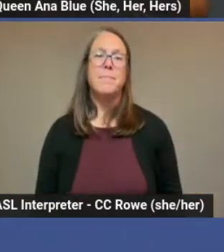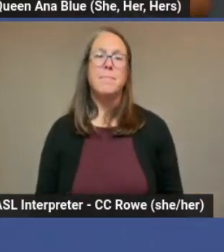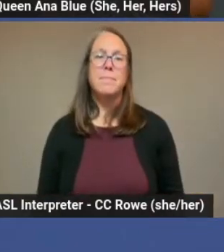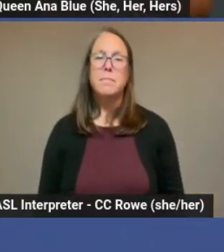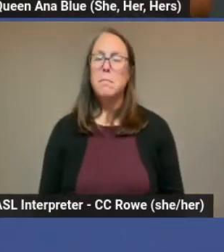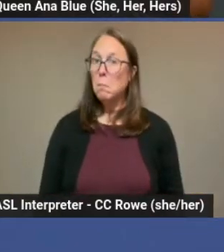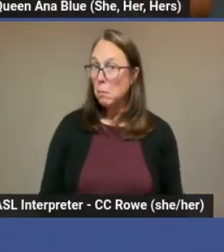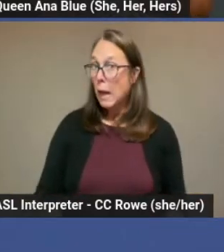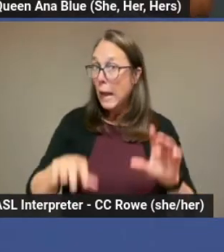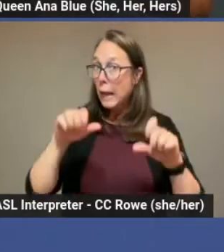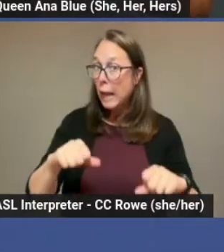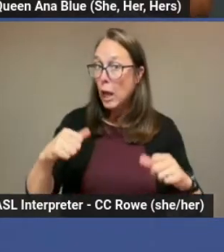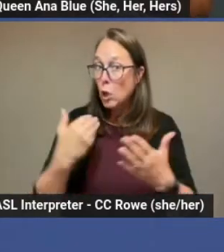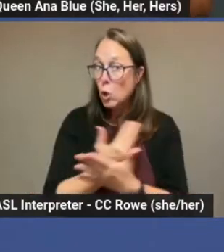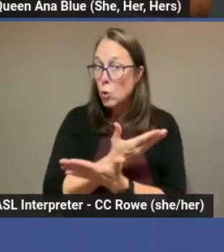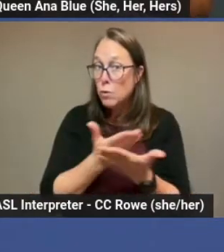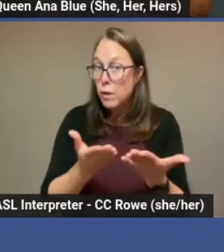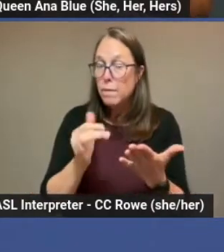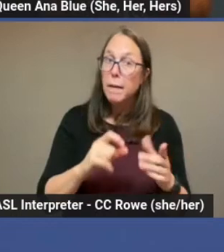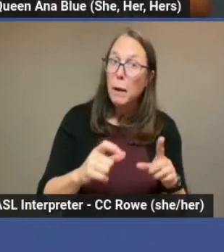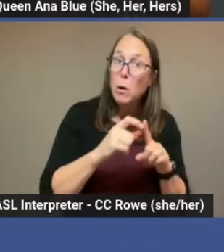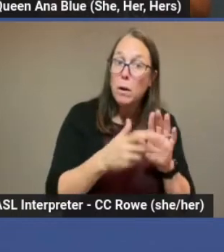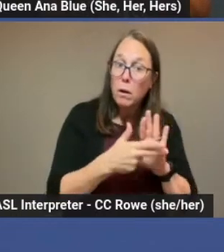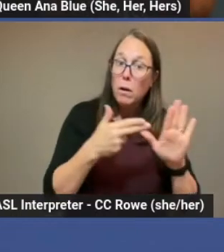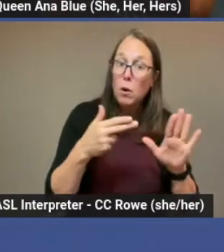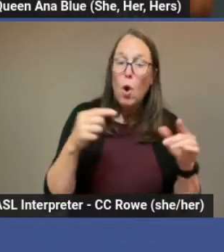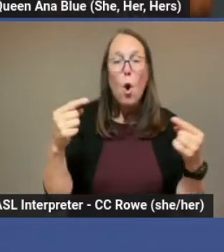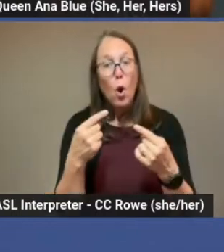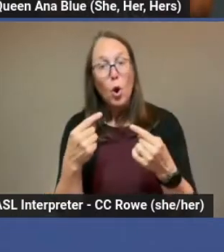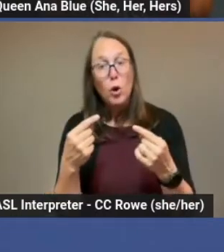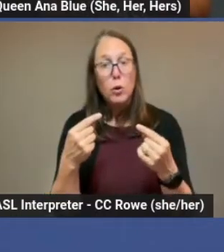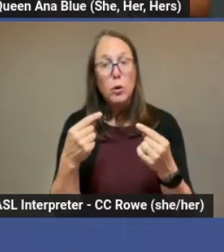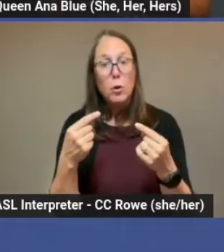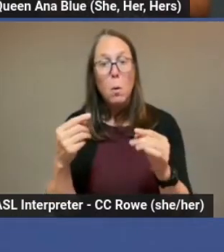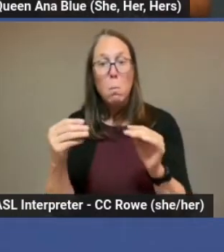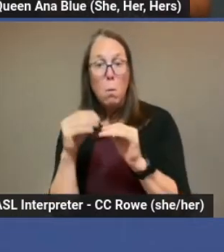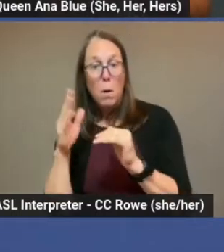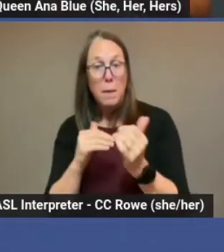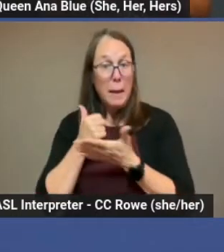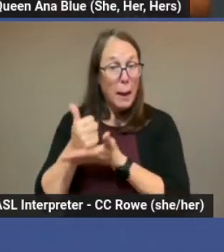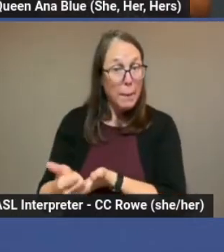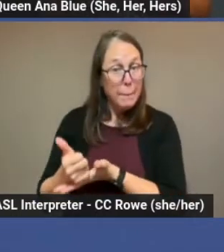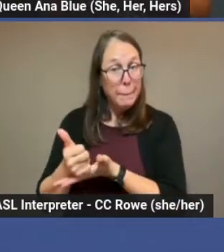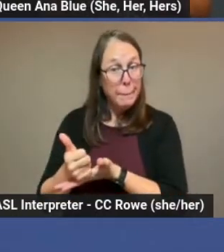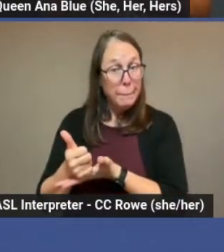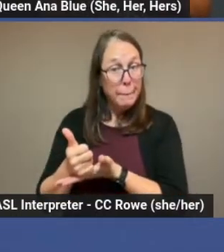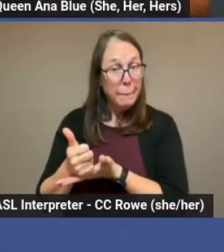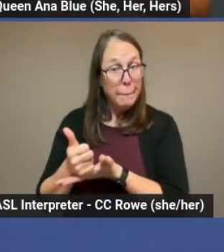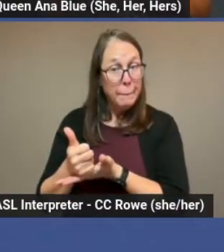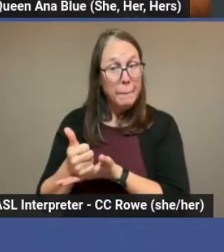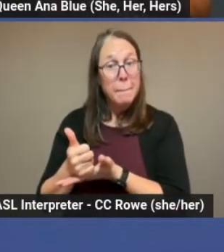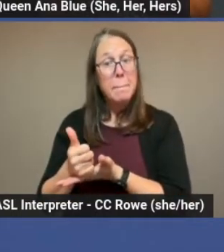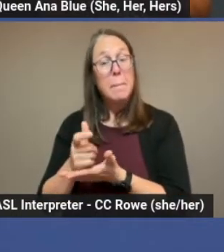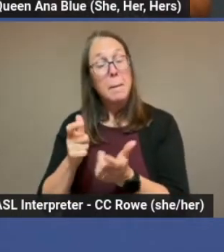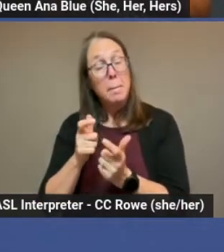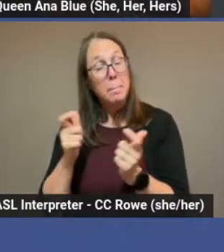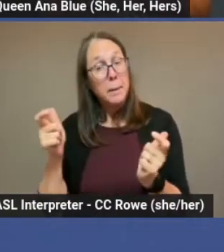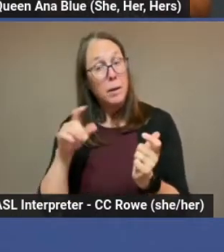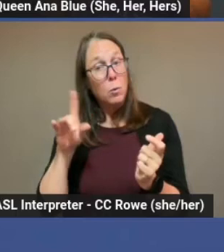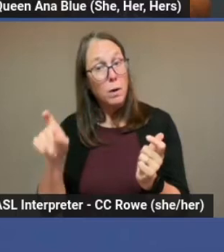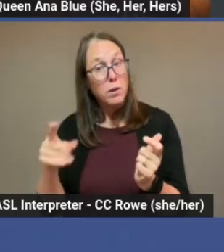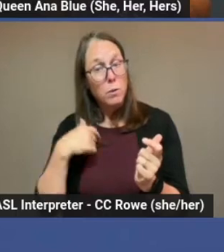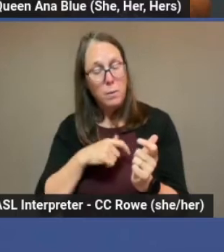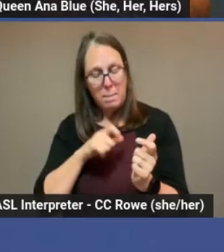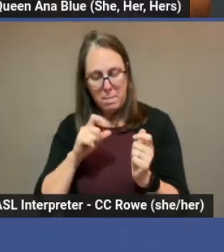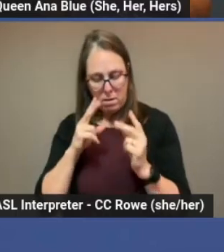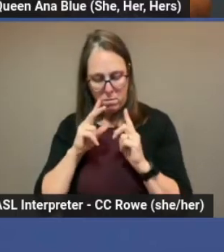Can new stuff like those new labels and terms hurt more than help? And so that's that's a deep question we kind of have to ask ourselves,